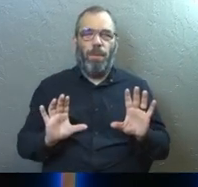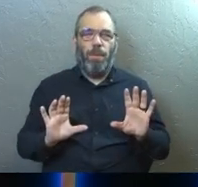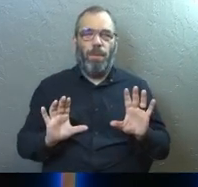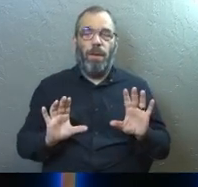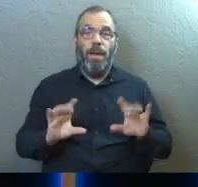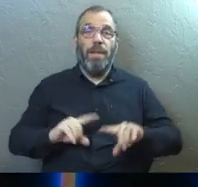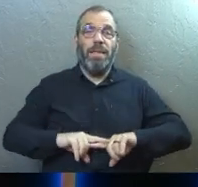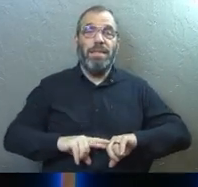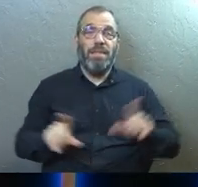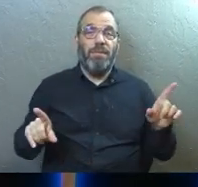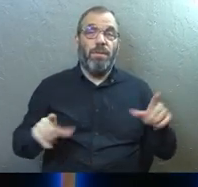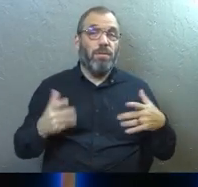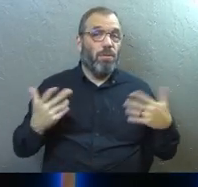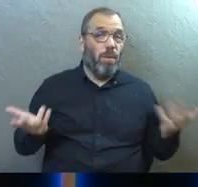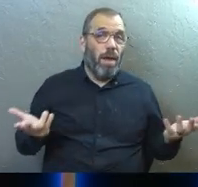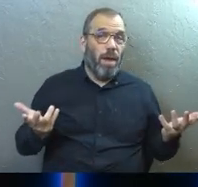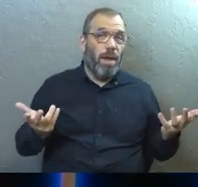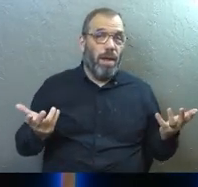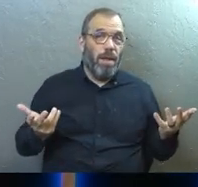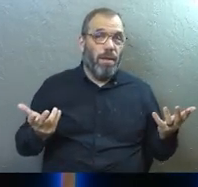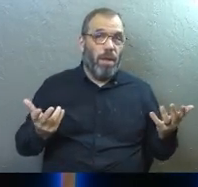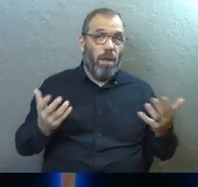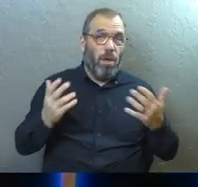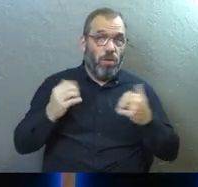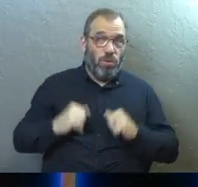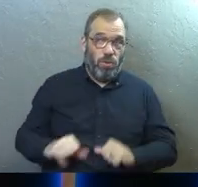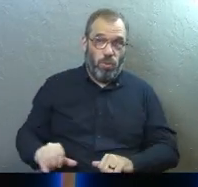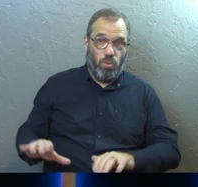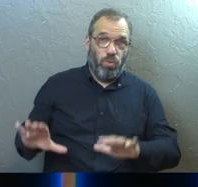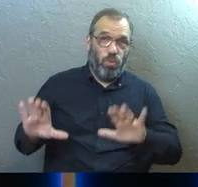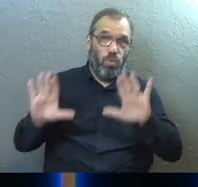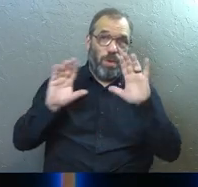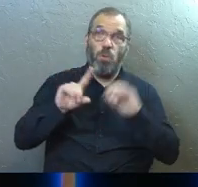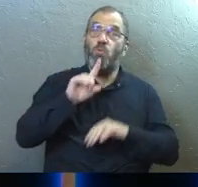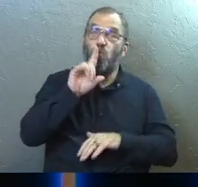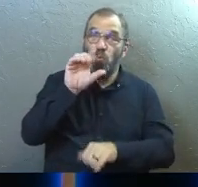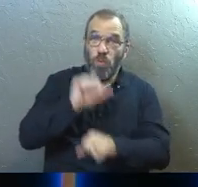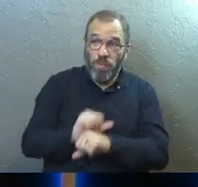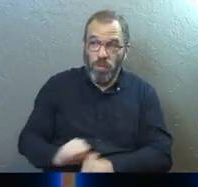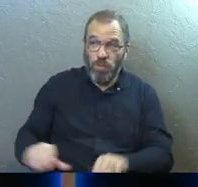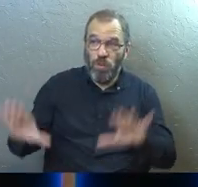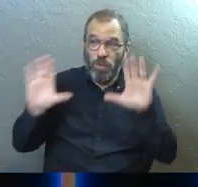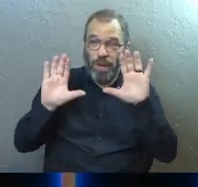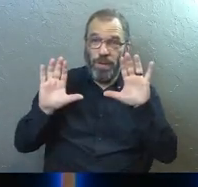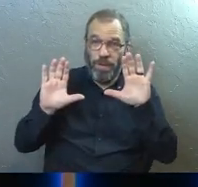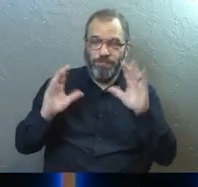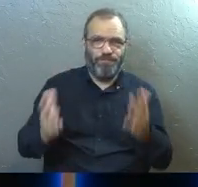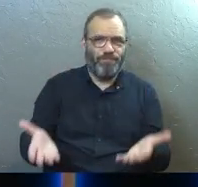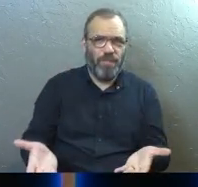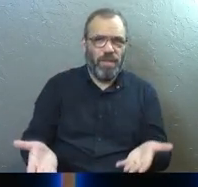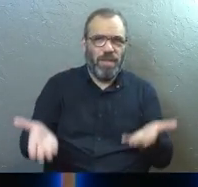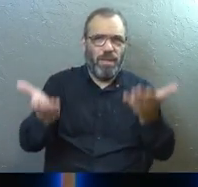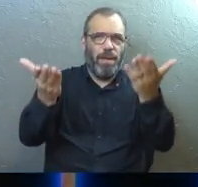The difference he says is do you surrender for real? Would you guys stand?